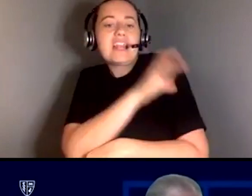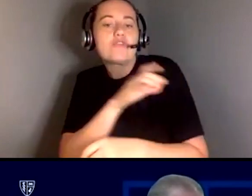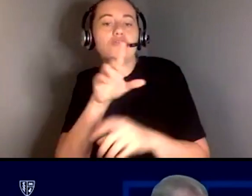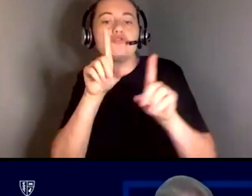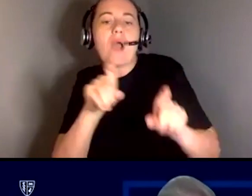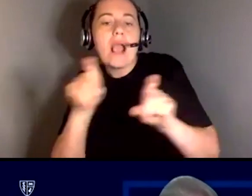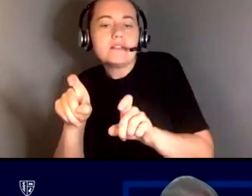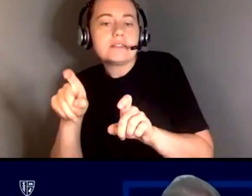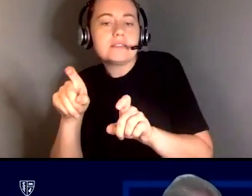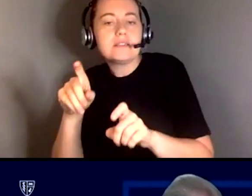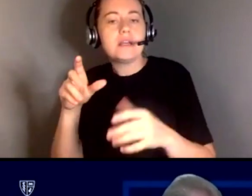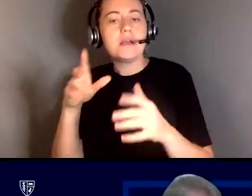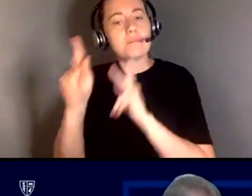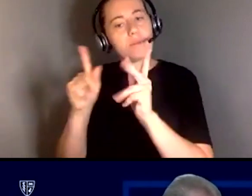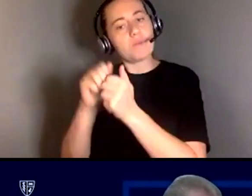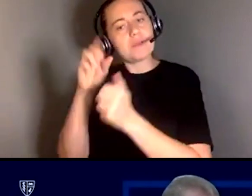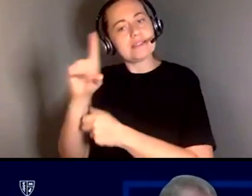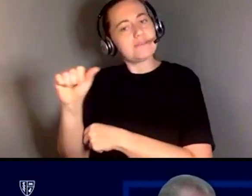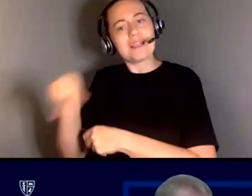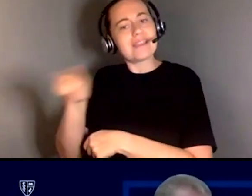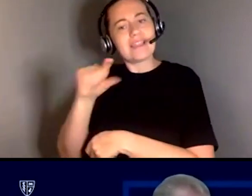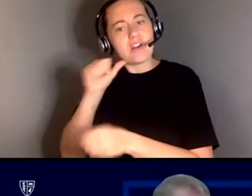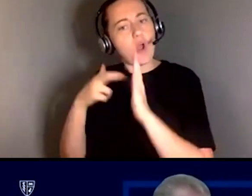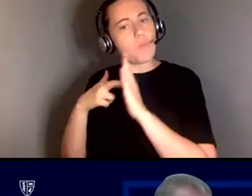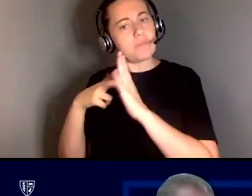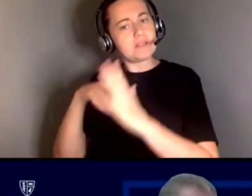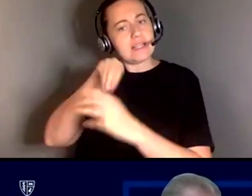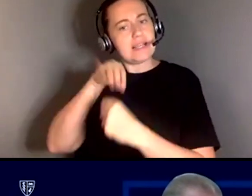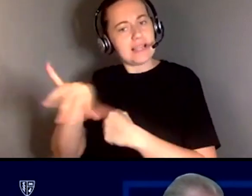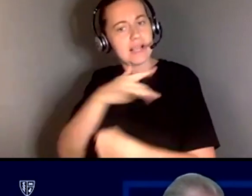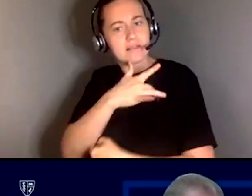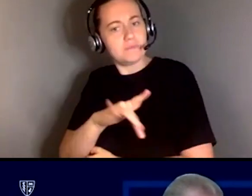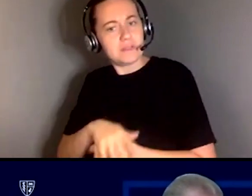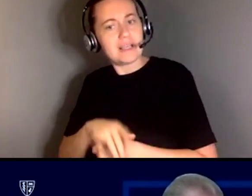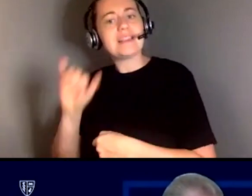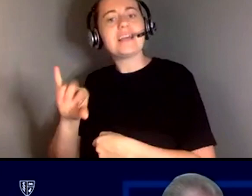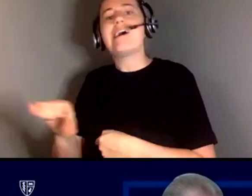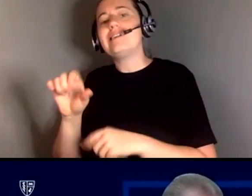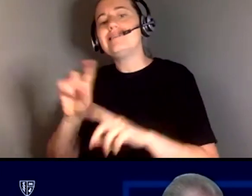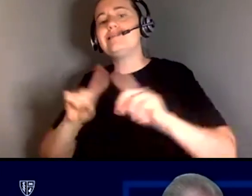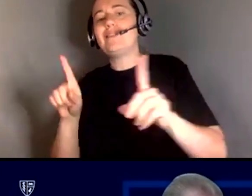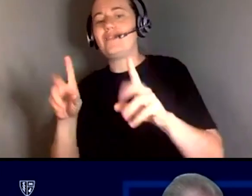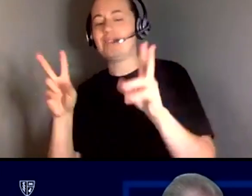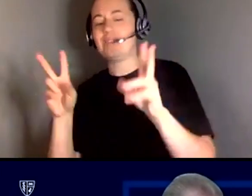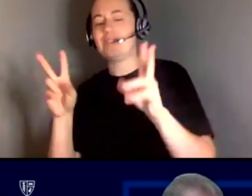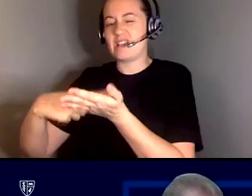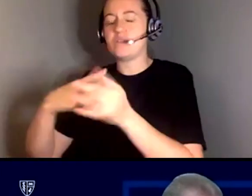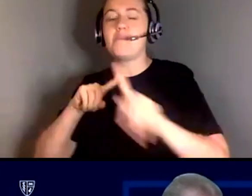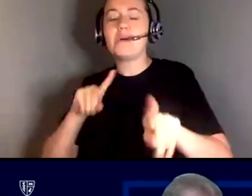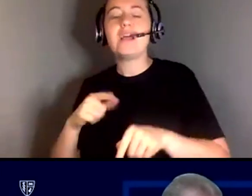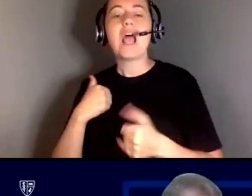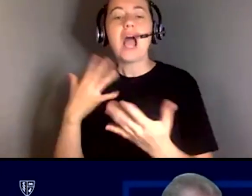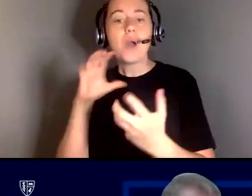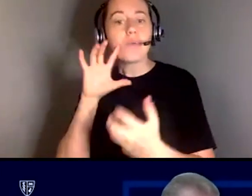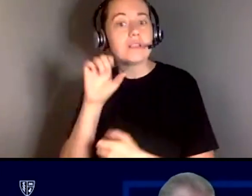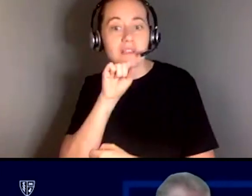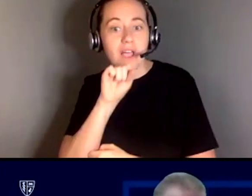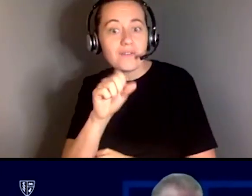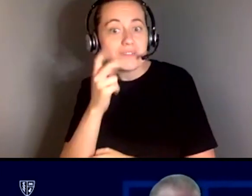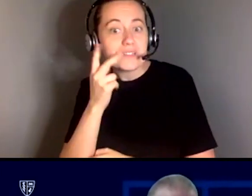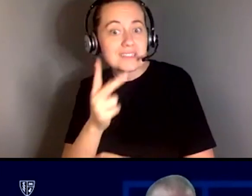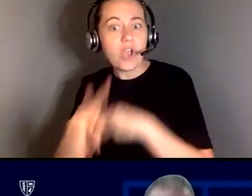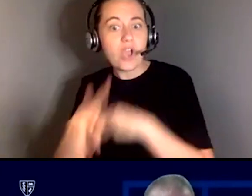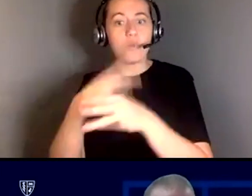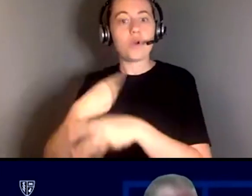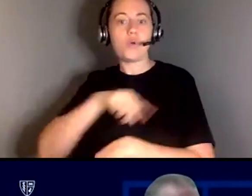not represented there. And, um, that's another, a topic for discussion. I would love to see a world where we have, you know, no